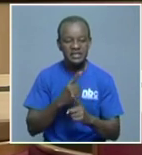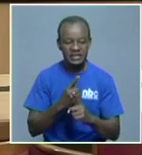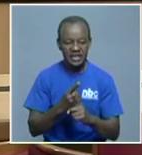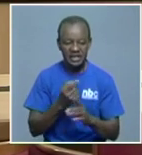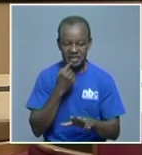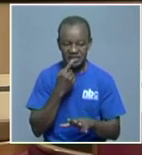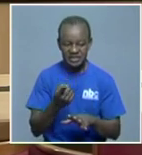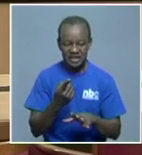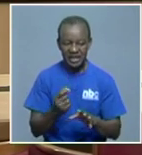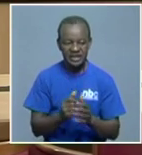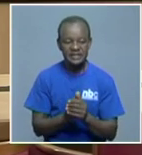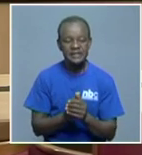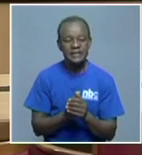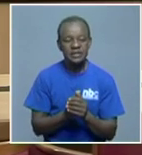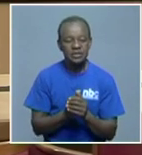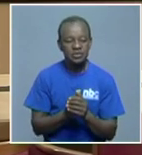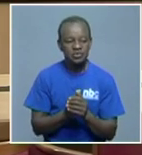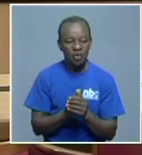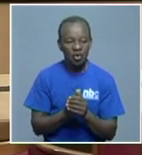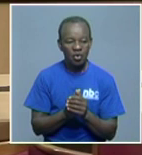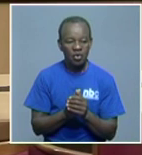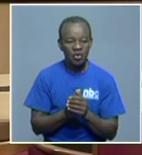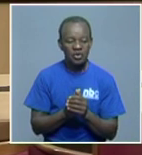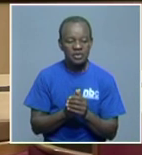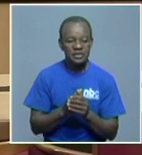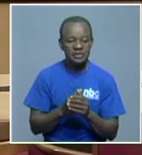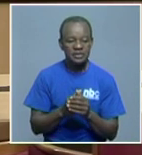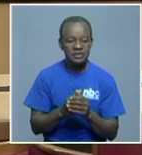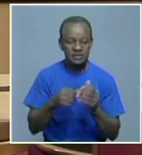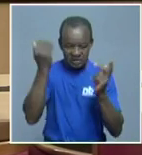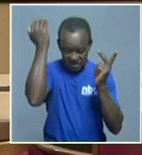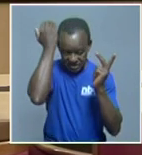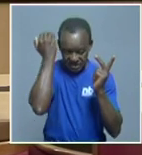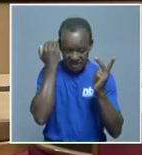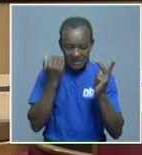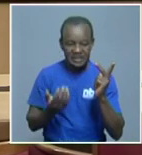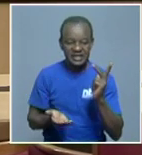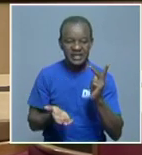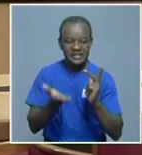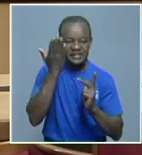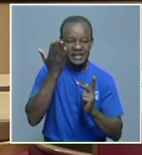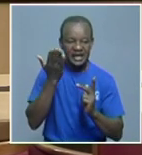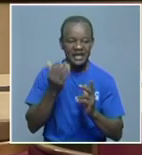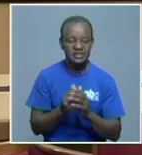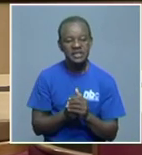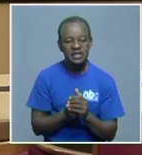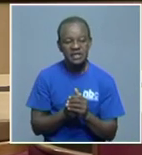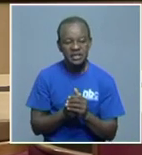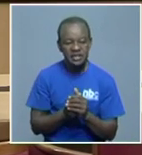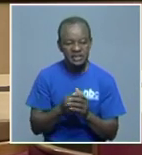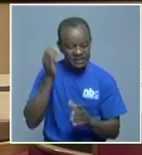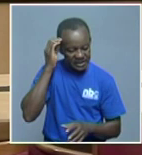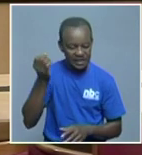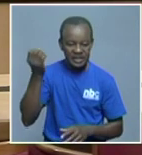does not appear that it was necessary to grant bail to Ricardo